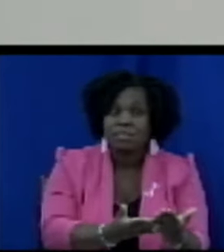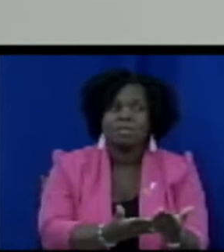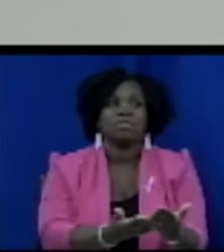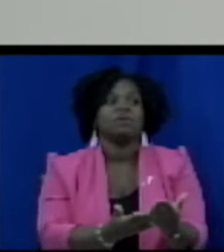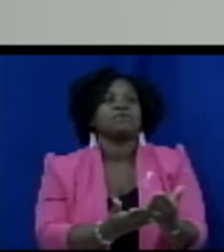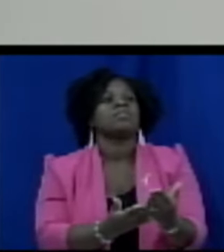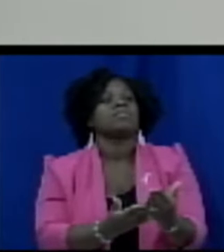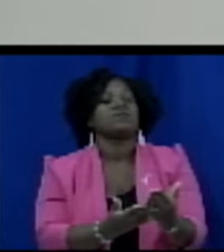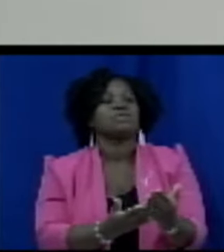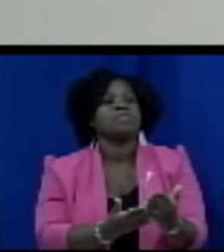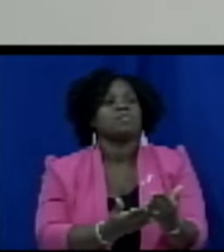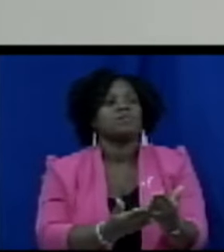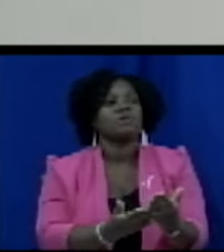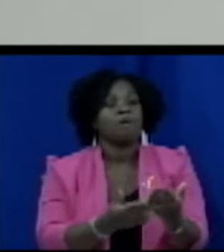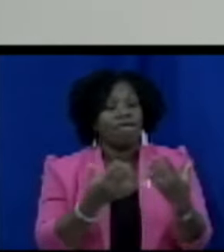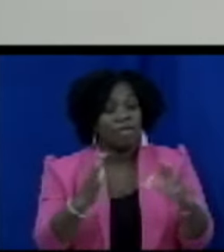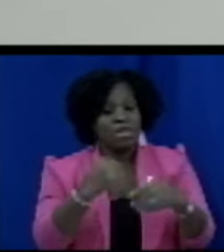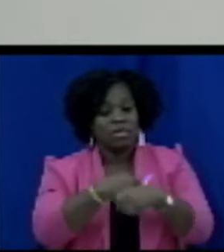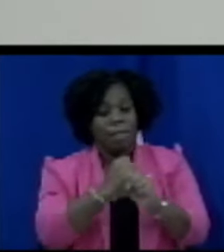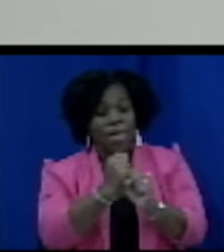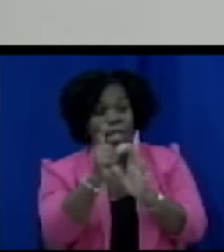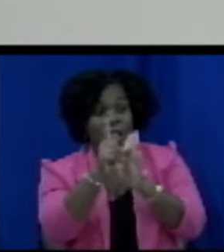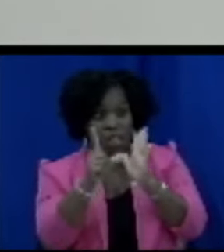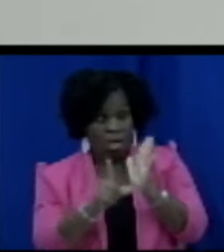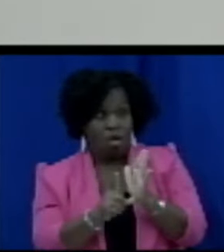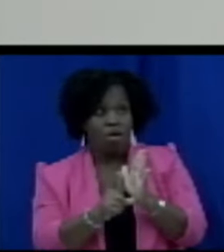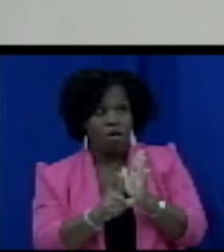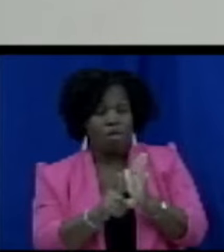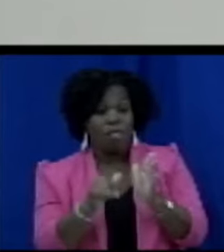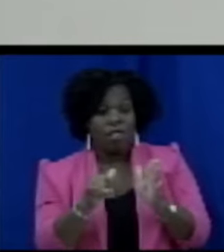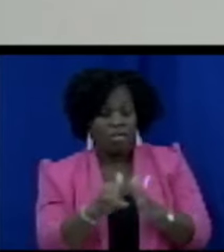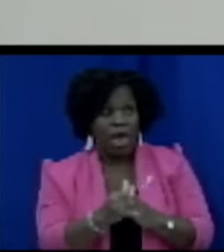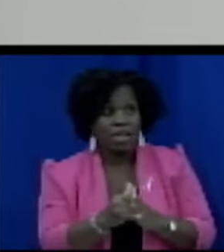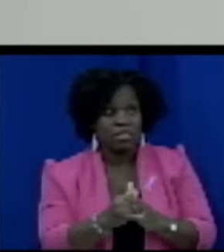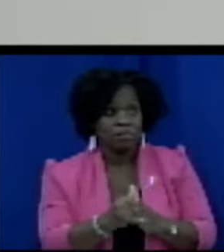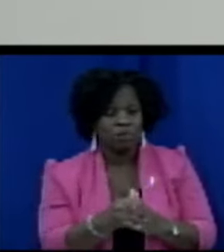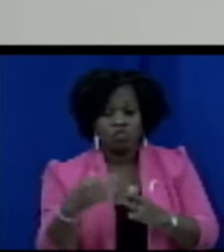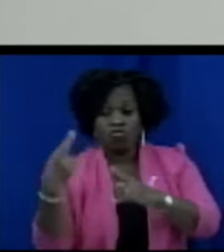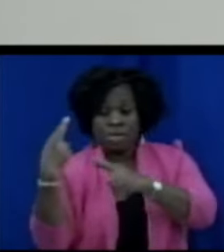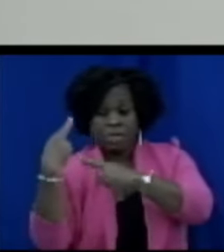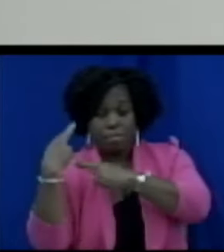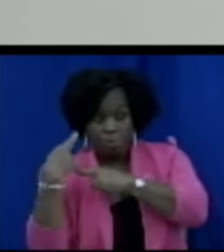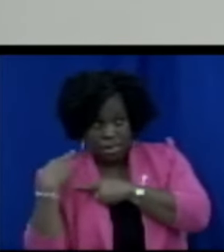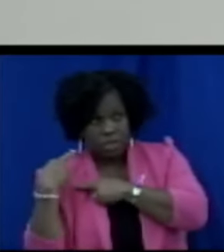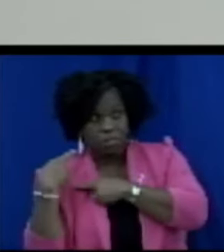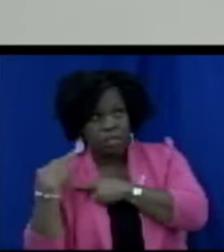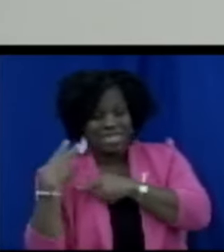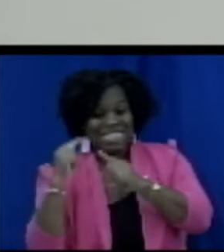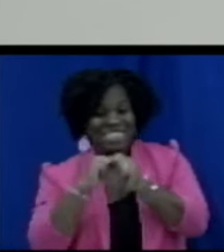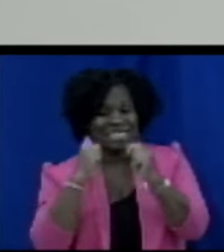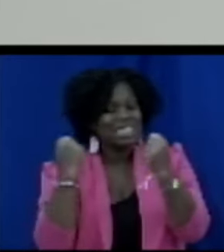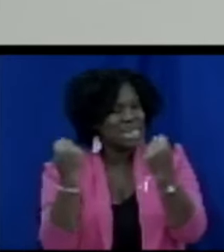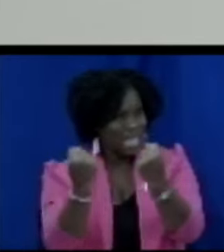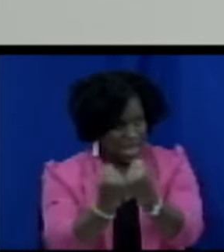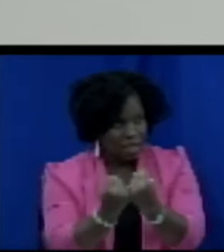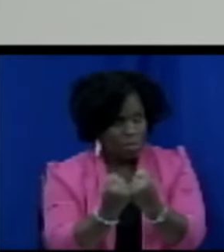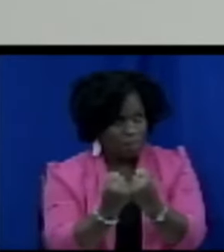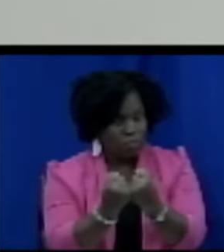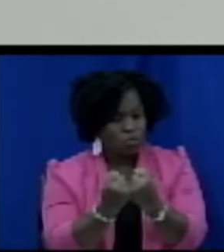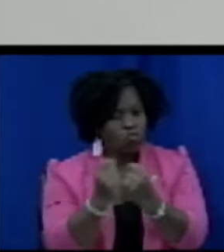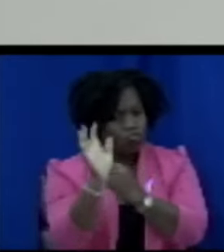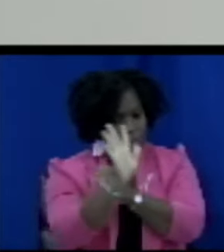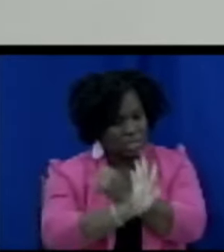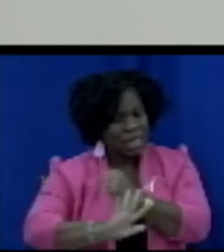that the board will do its work the department will do its work and so